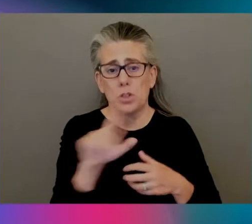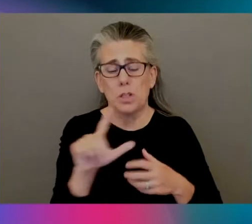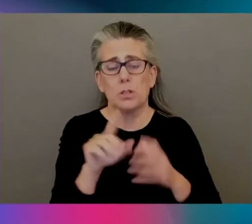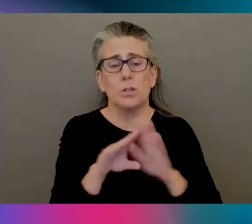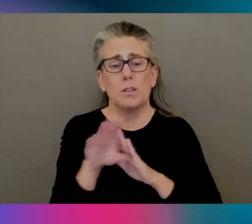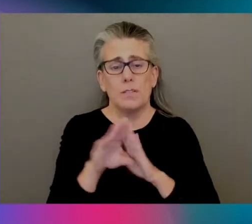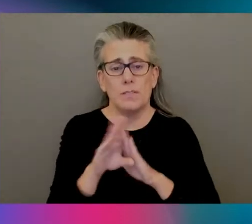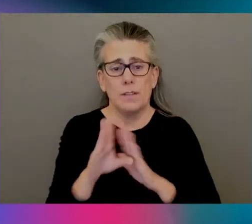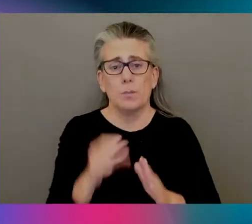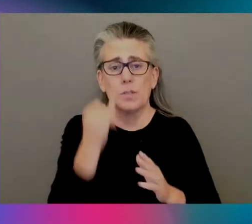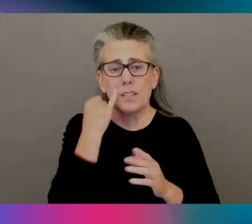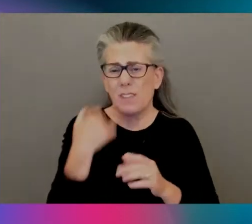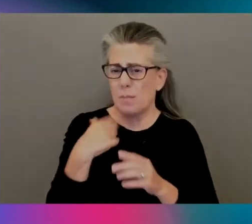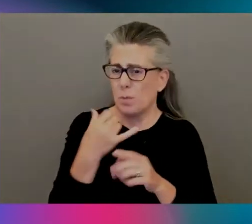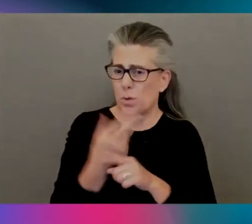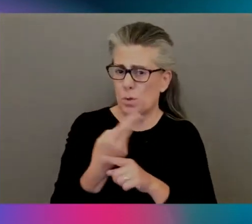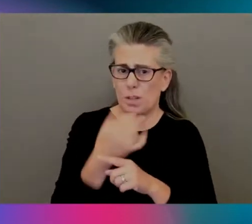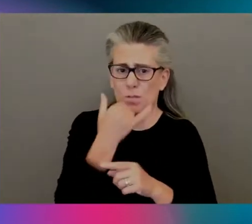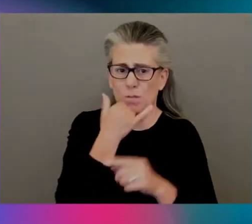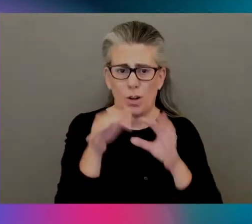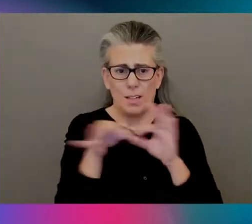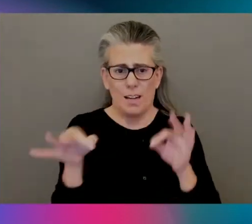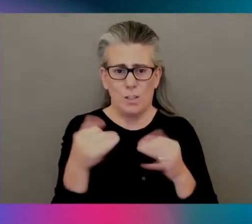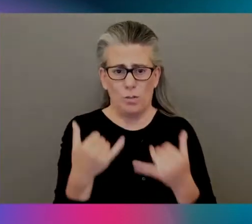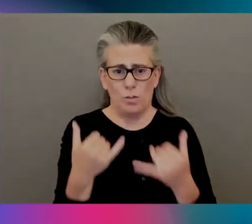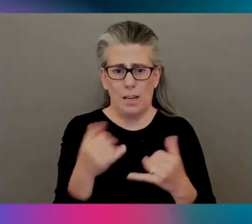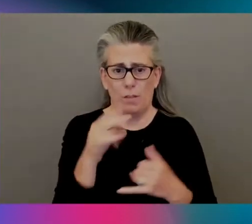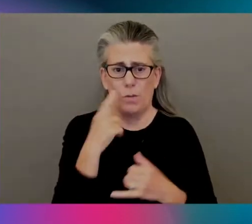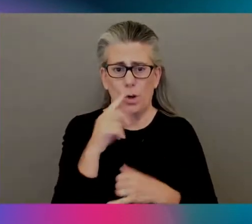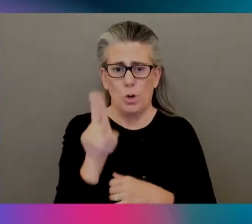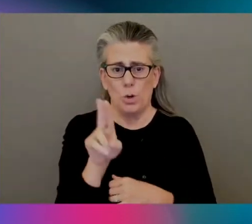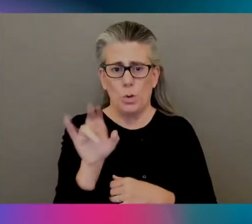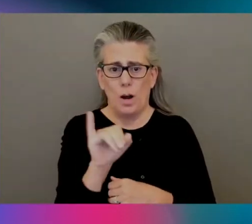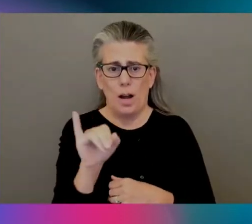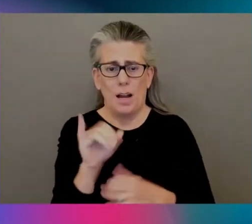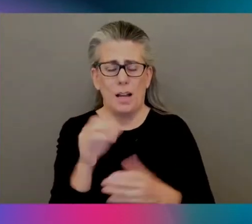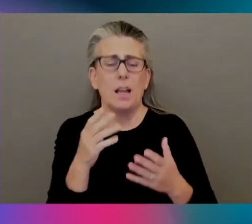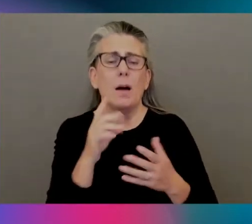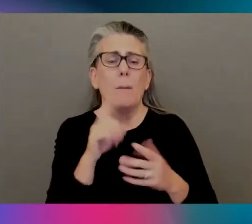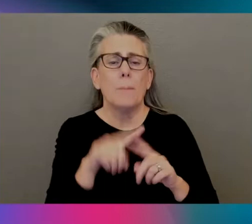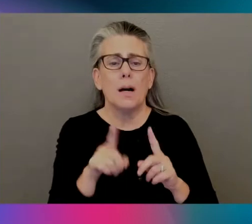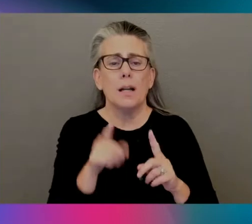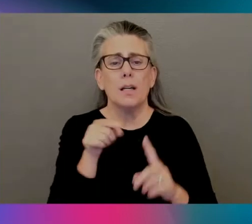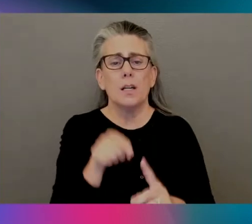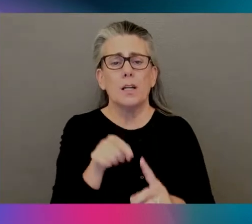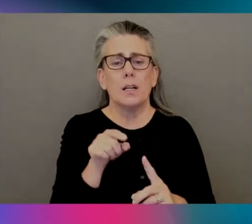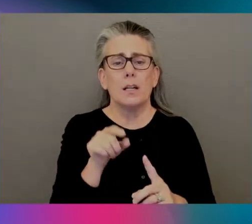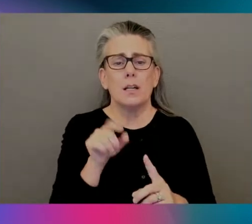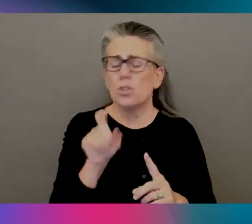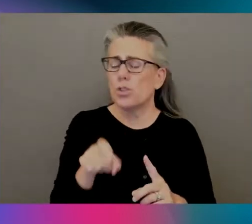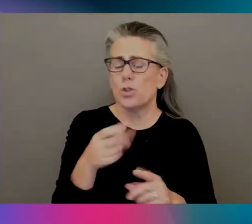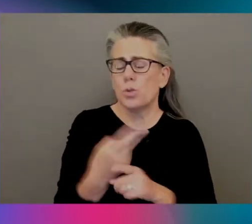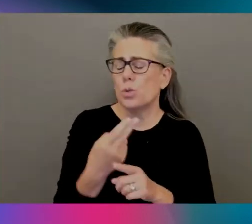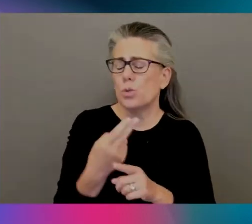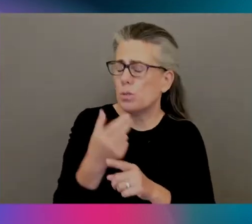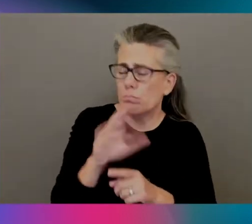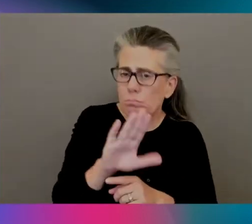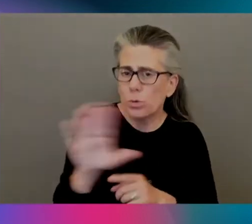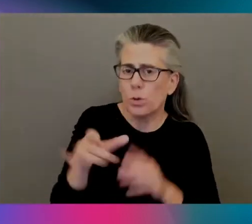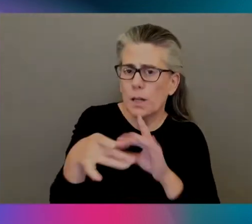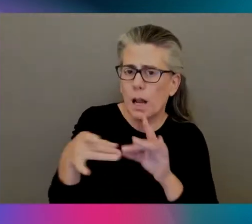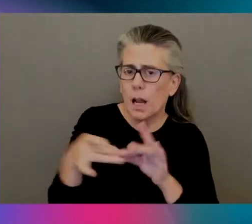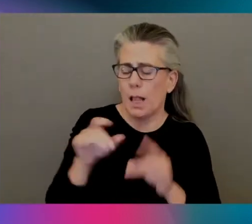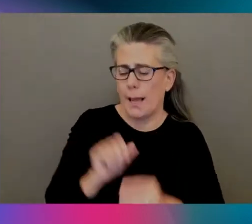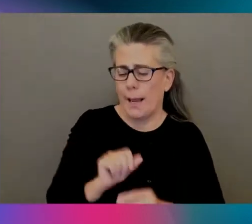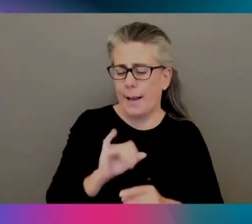you, I apologize. The titles are a little screwy right now. Everyone should identify, you know, they should use the title they want, right, and I don't want to tell you what